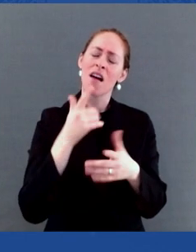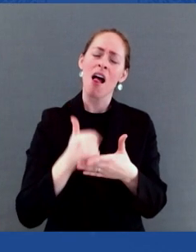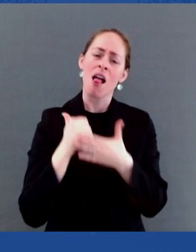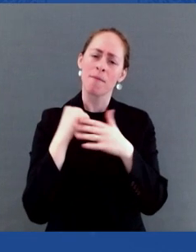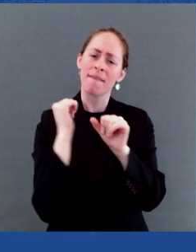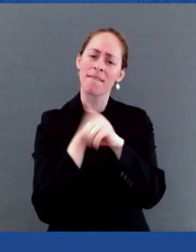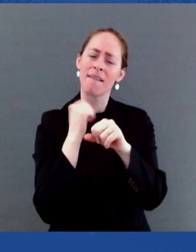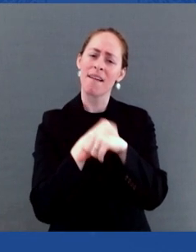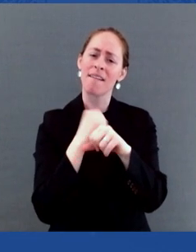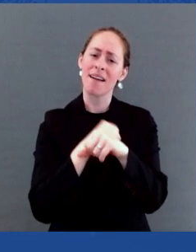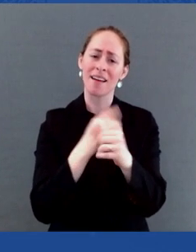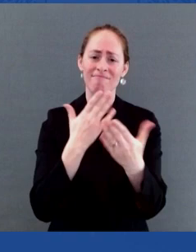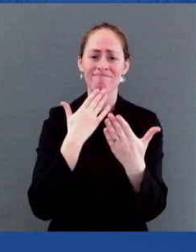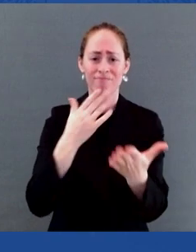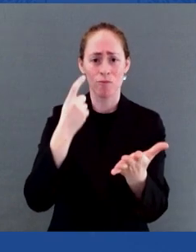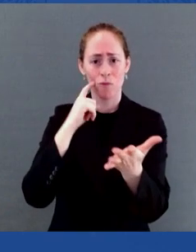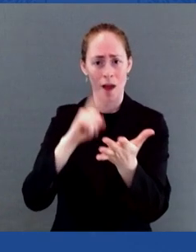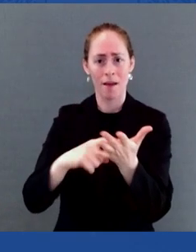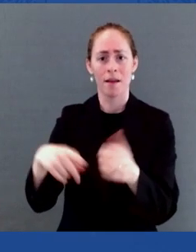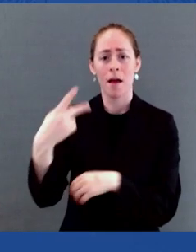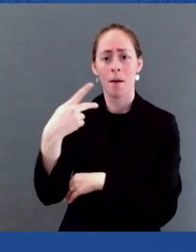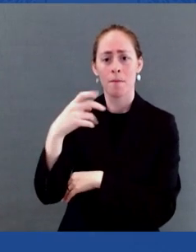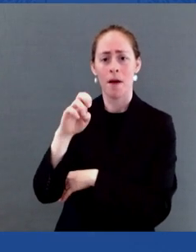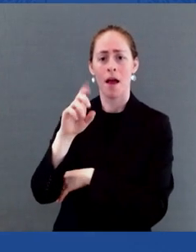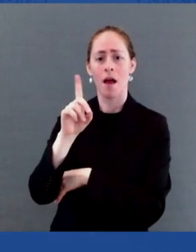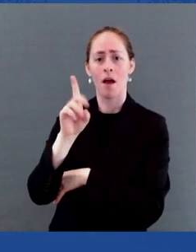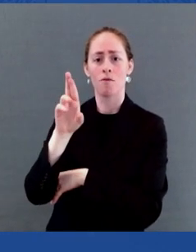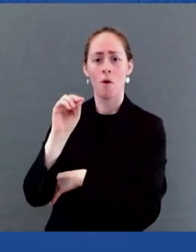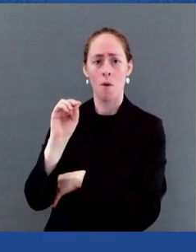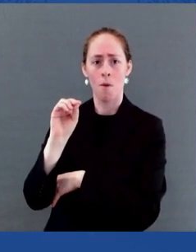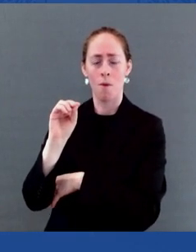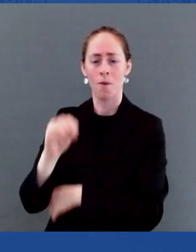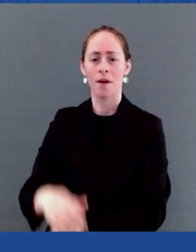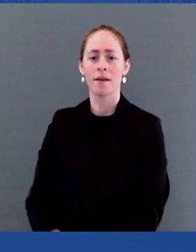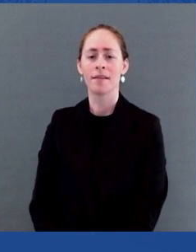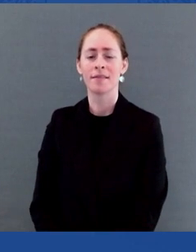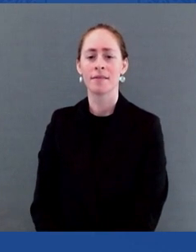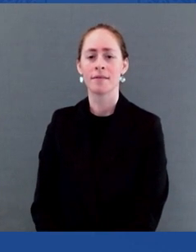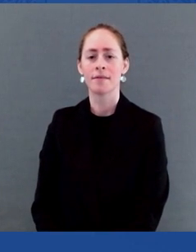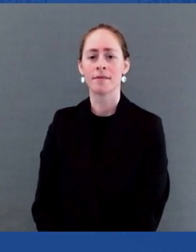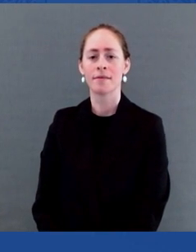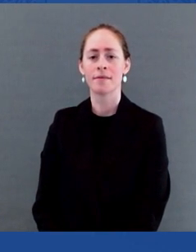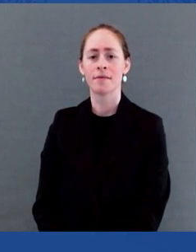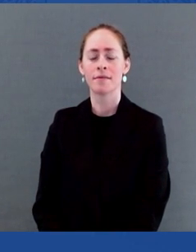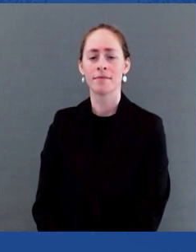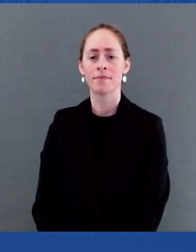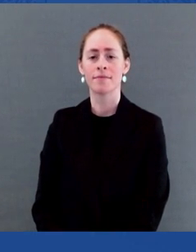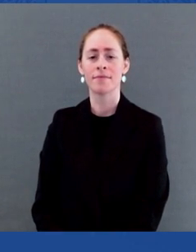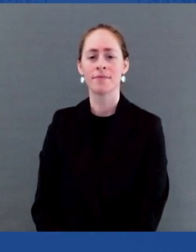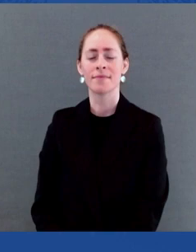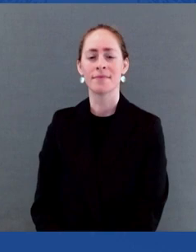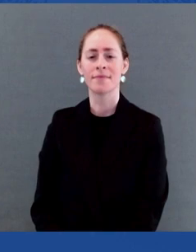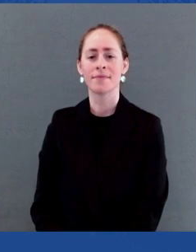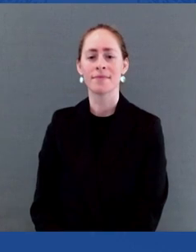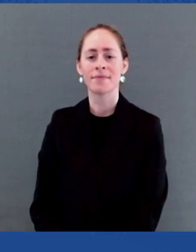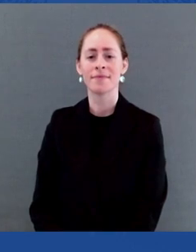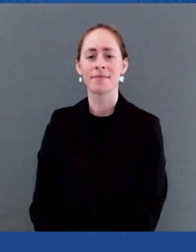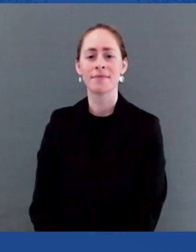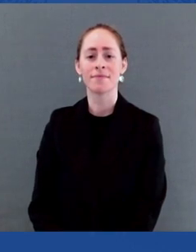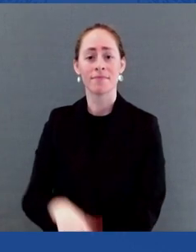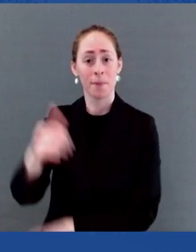educator and television star who died of AIDS-related complications back in 1994. Before his passing,